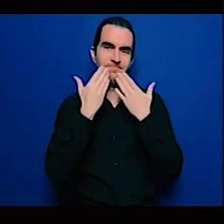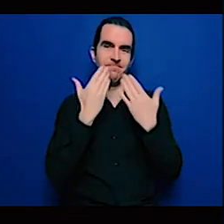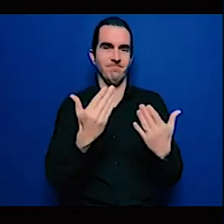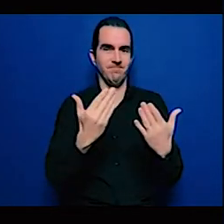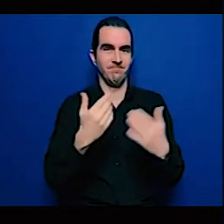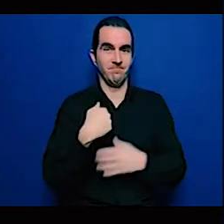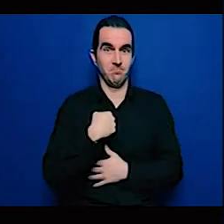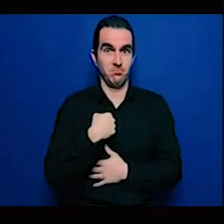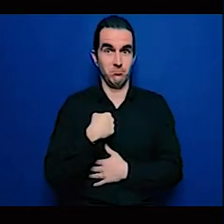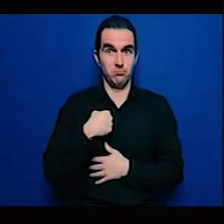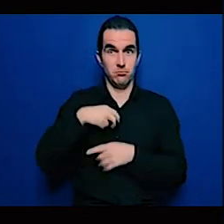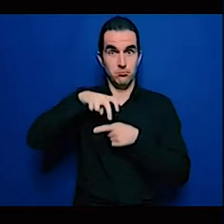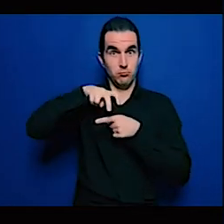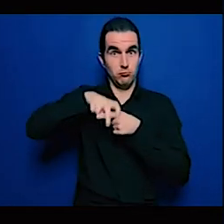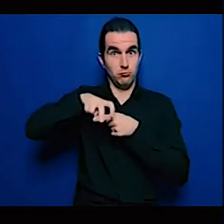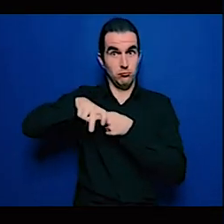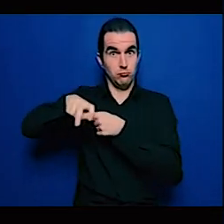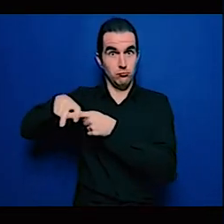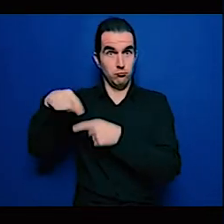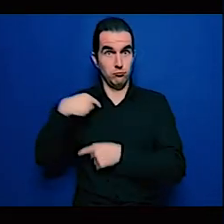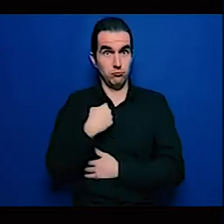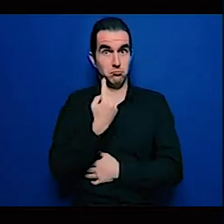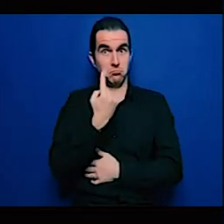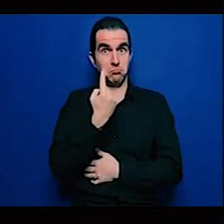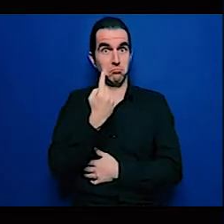irrespective of whether Africa as a continent